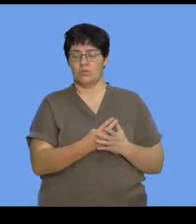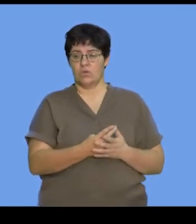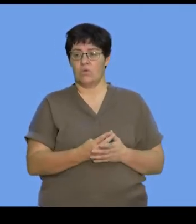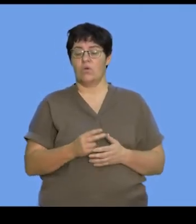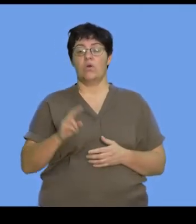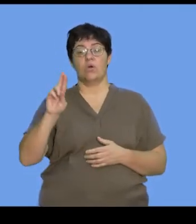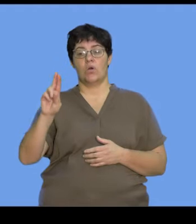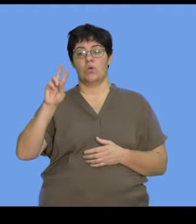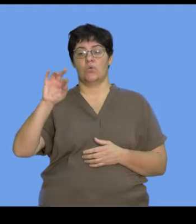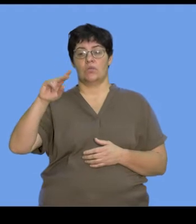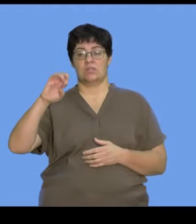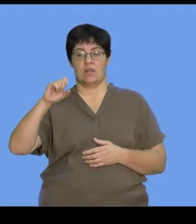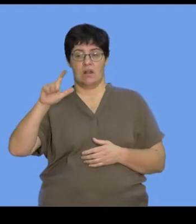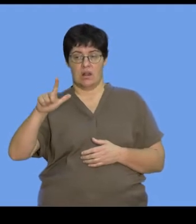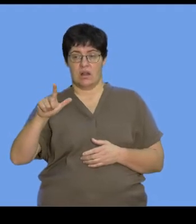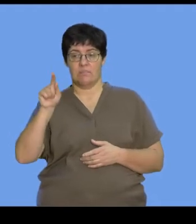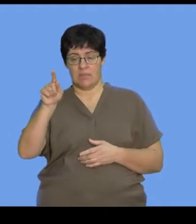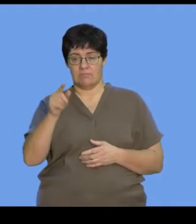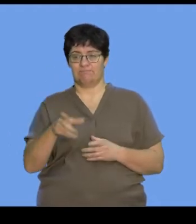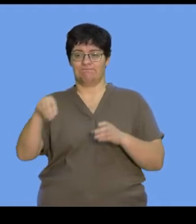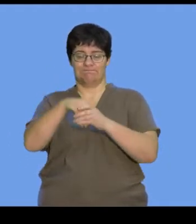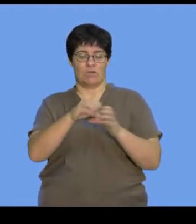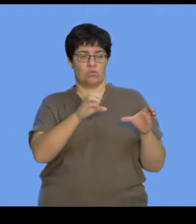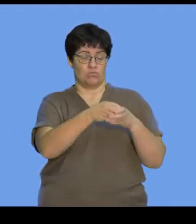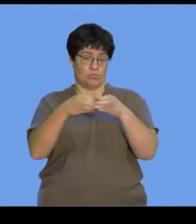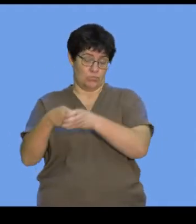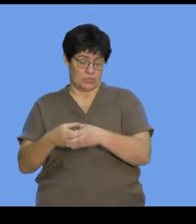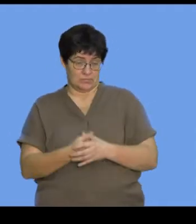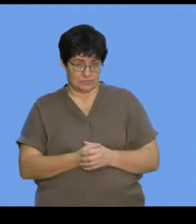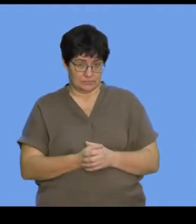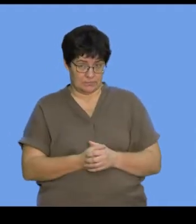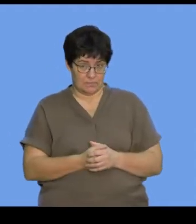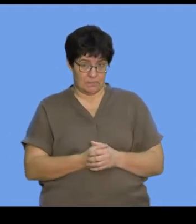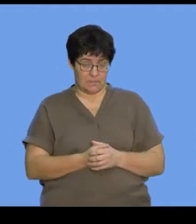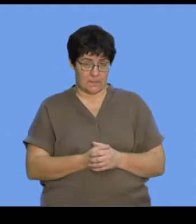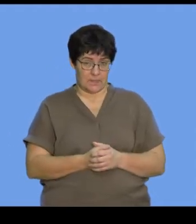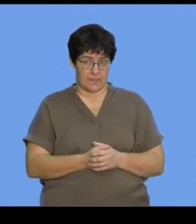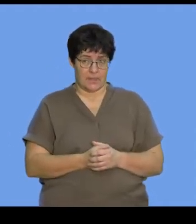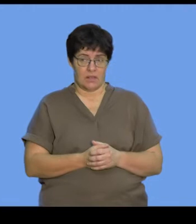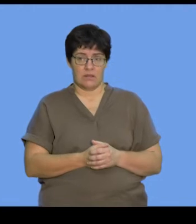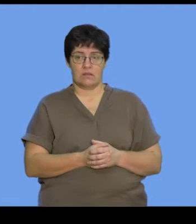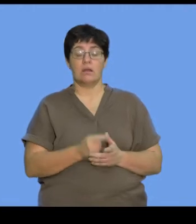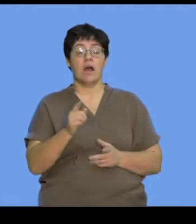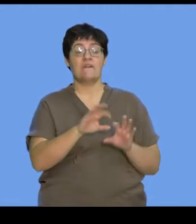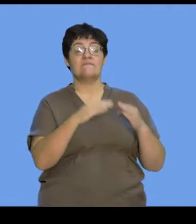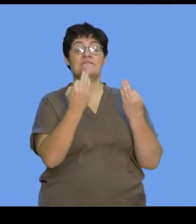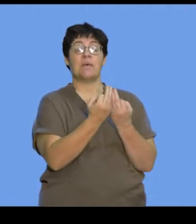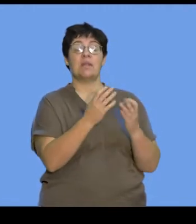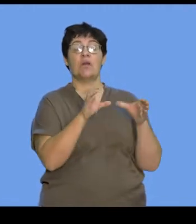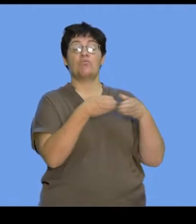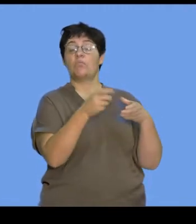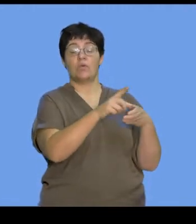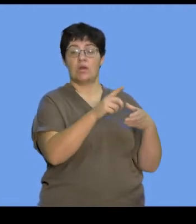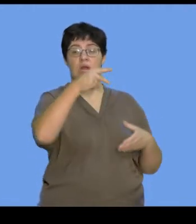belong to two major groups. Let's try and look at the next slide. So, as I said, one of the families of groups